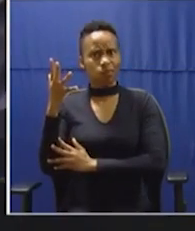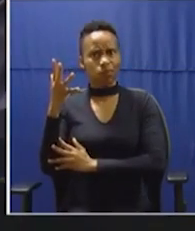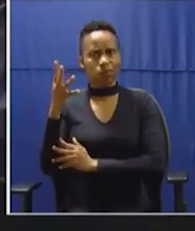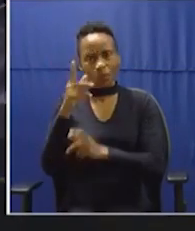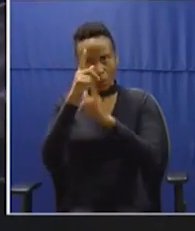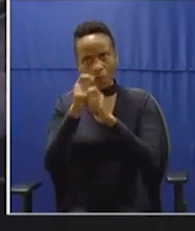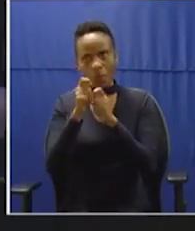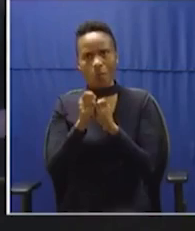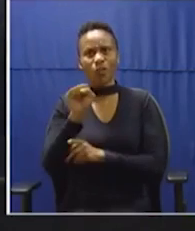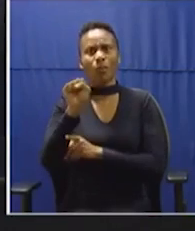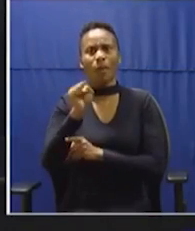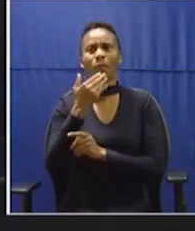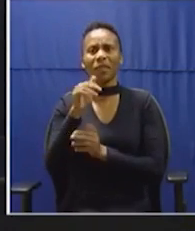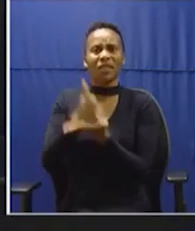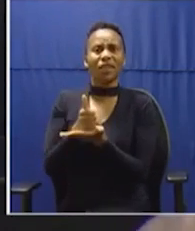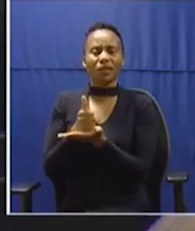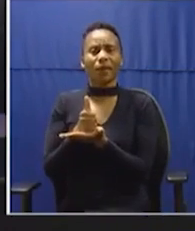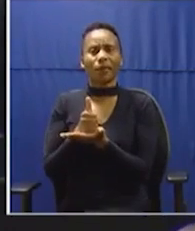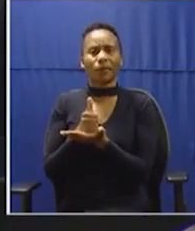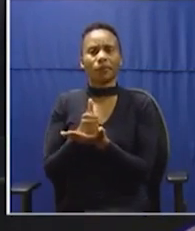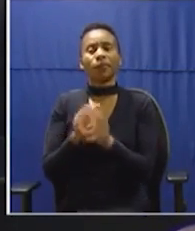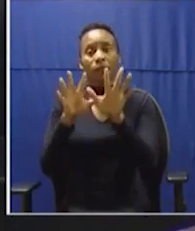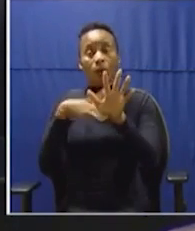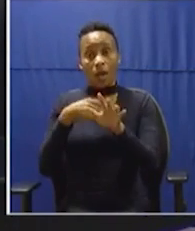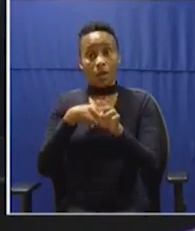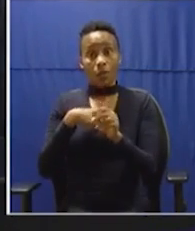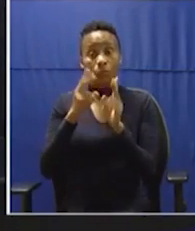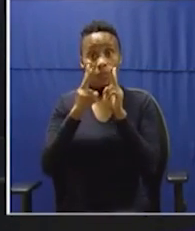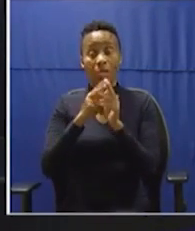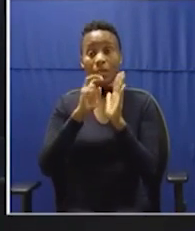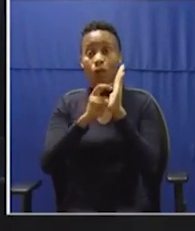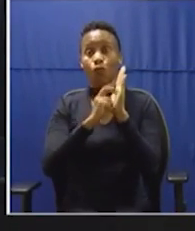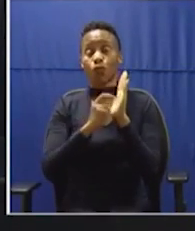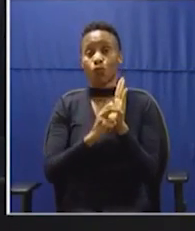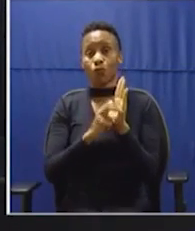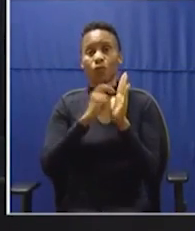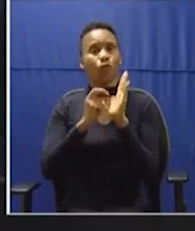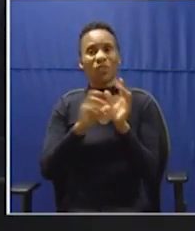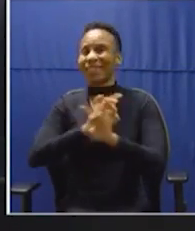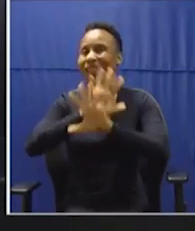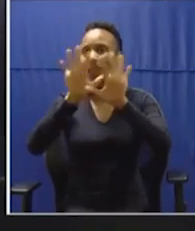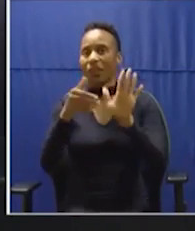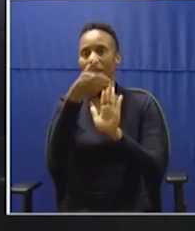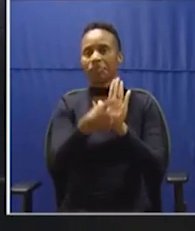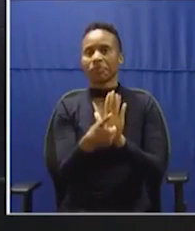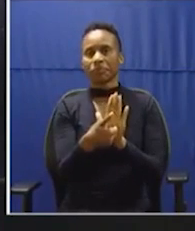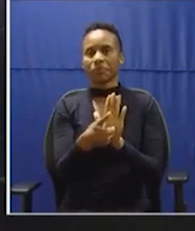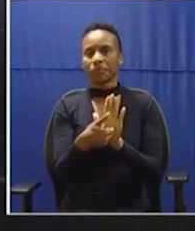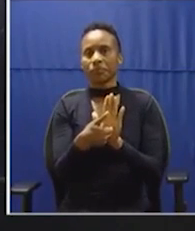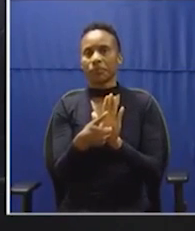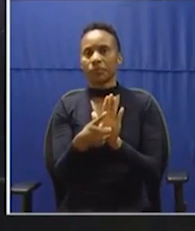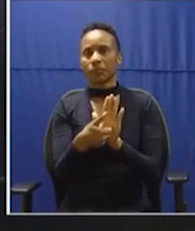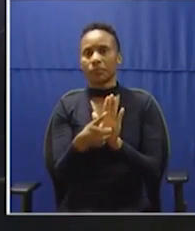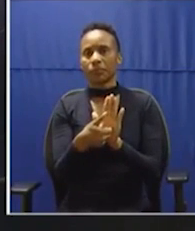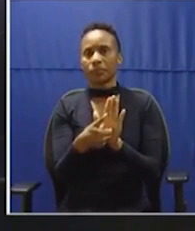will you take your seat, please? I want to draw your attention to the Rules. And the Rules is quite clear, that when